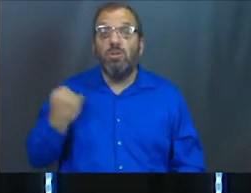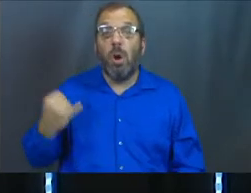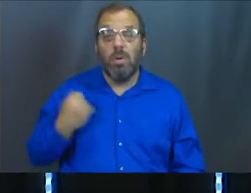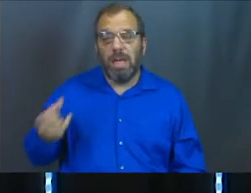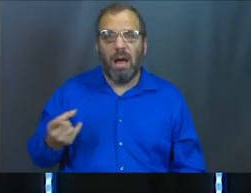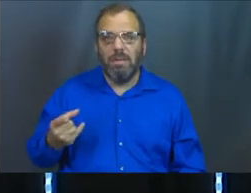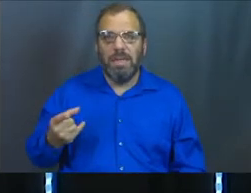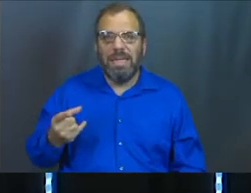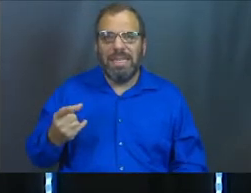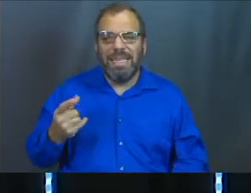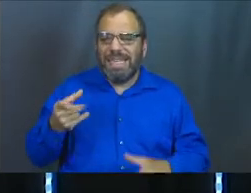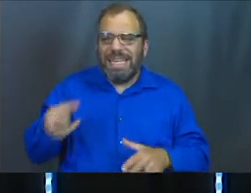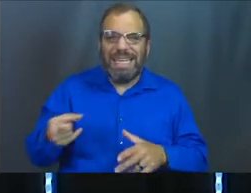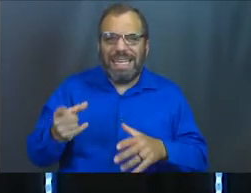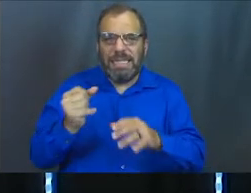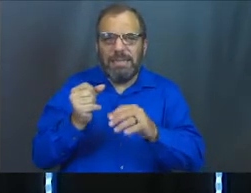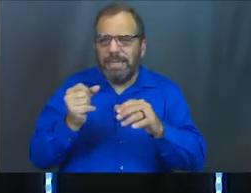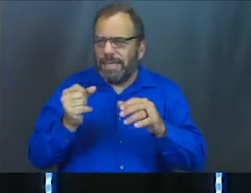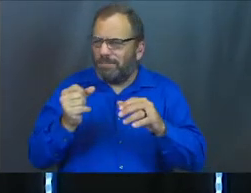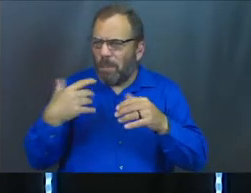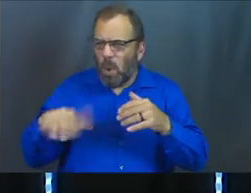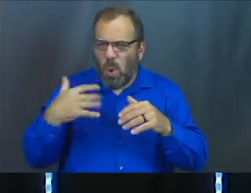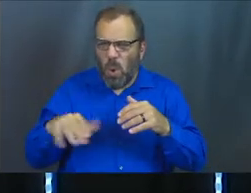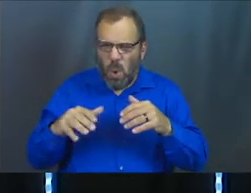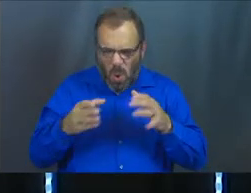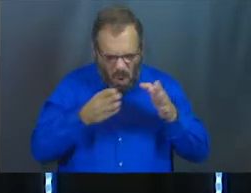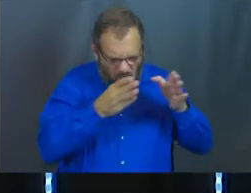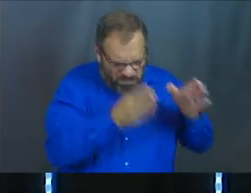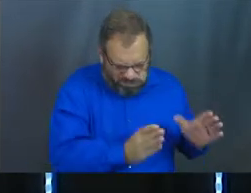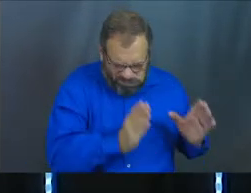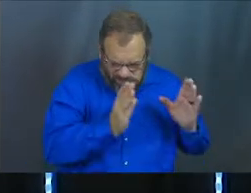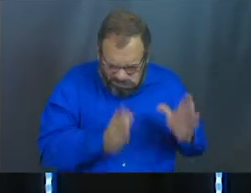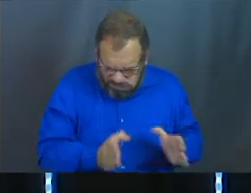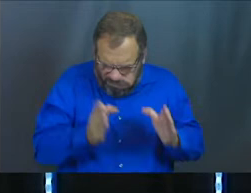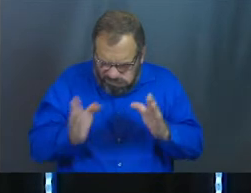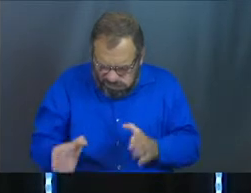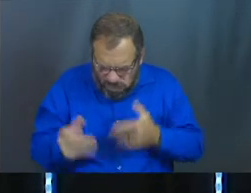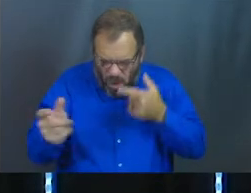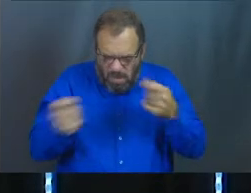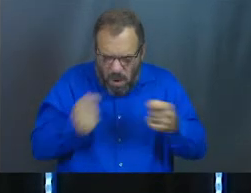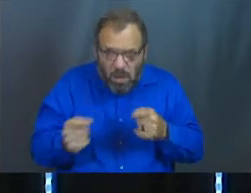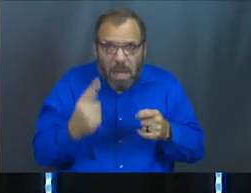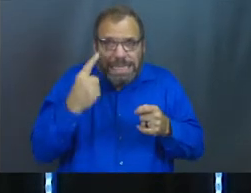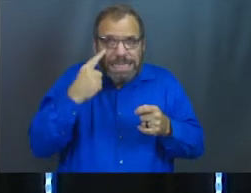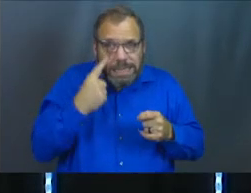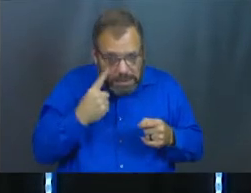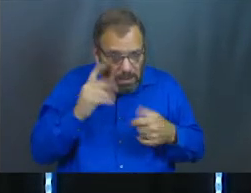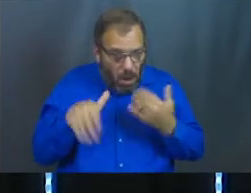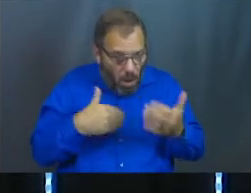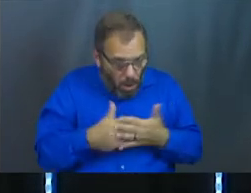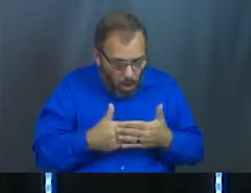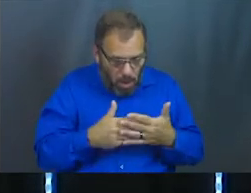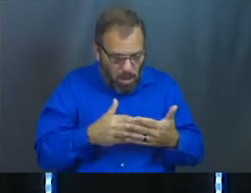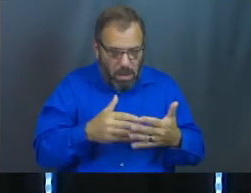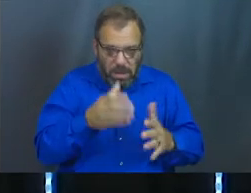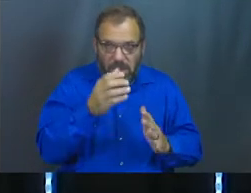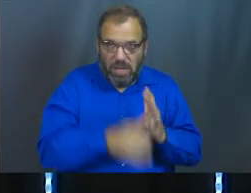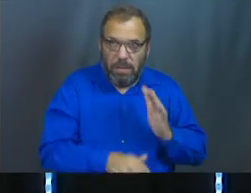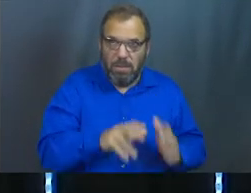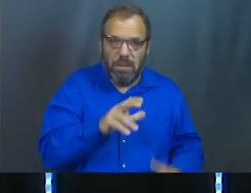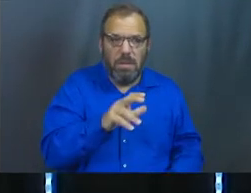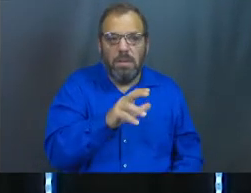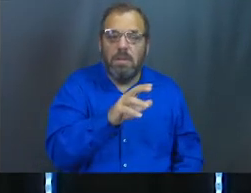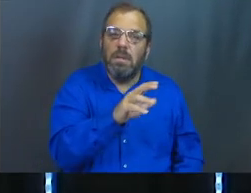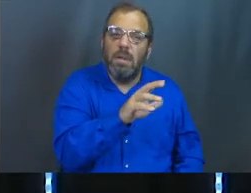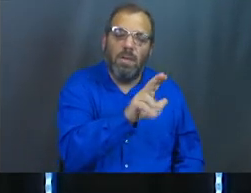is a phenom. He's an amazing organizational administrative guy. We've seen that all through the last three chapters, right?